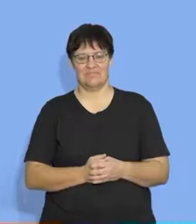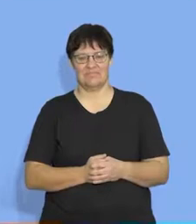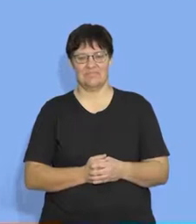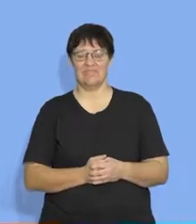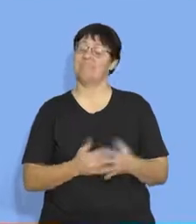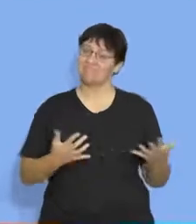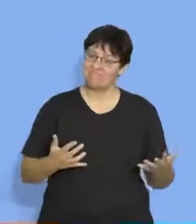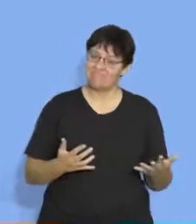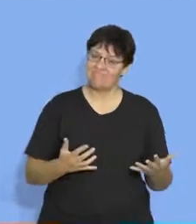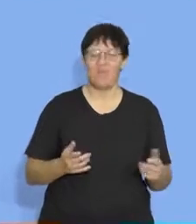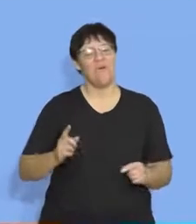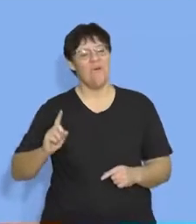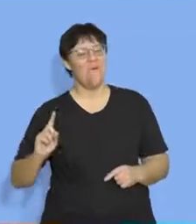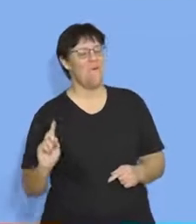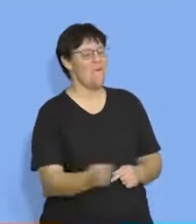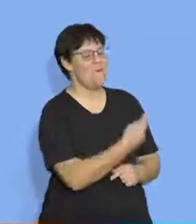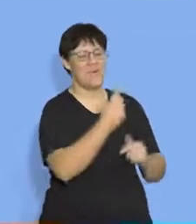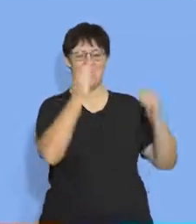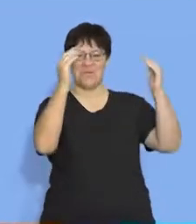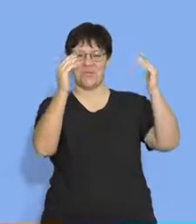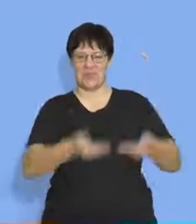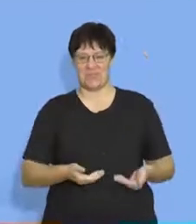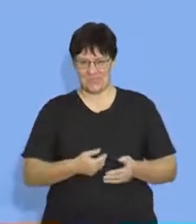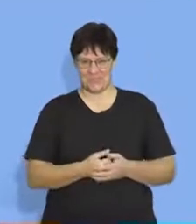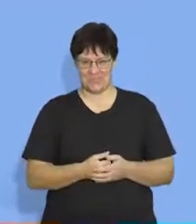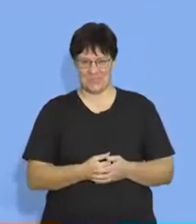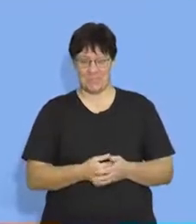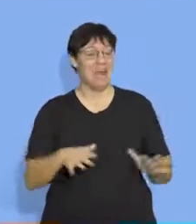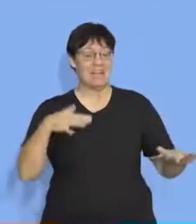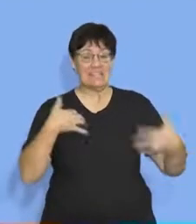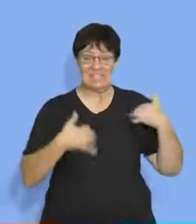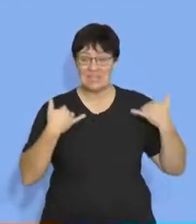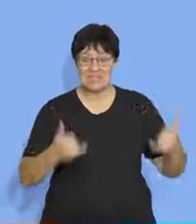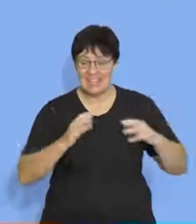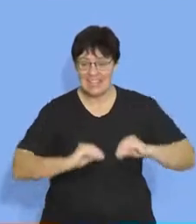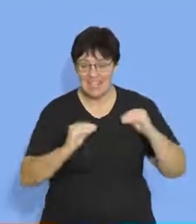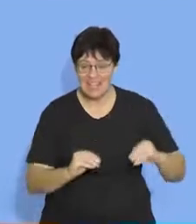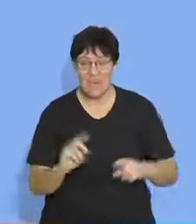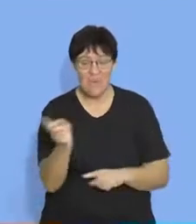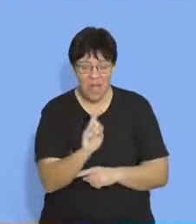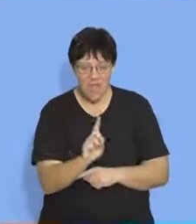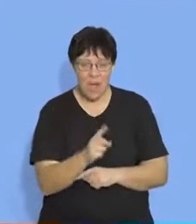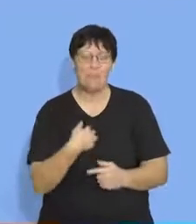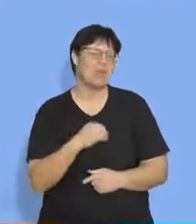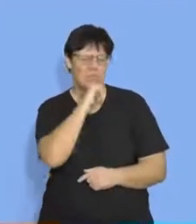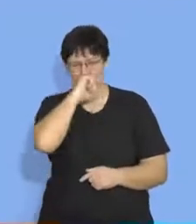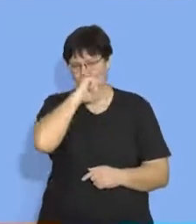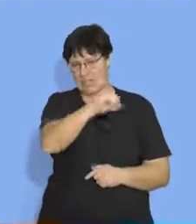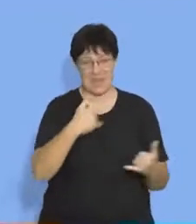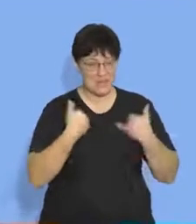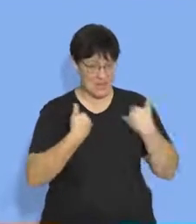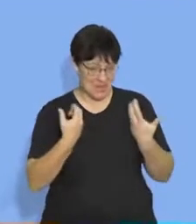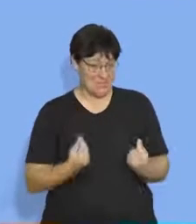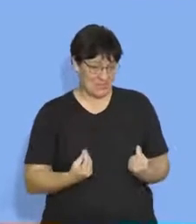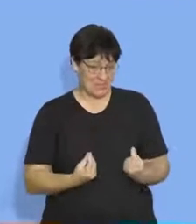Welcome, everyone. I'm so excited for today's lesson because we're doing stuff I really, really enjoy. So